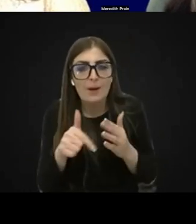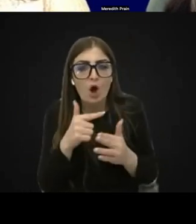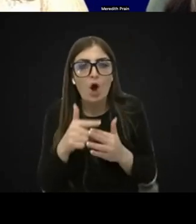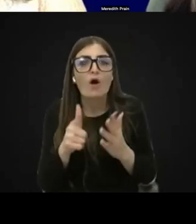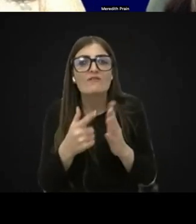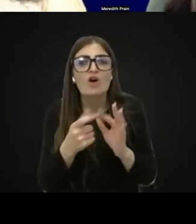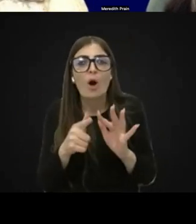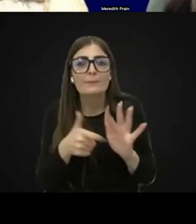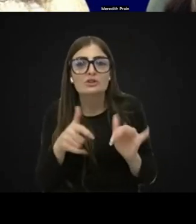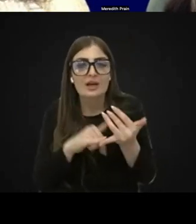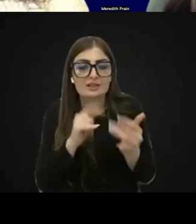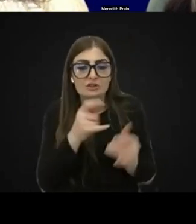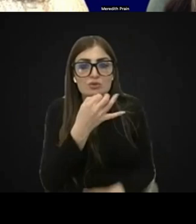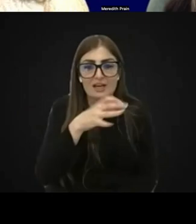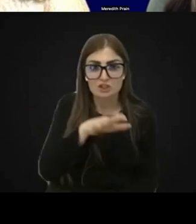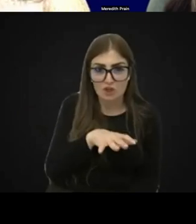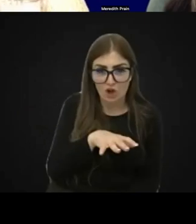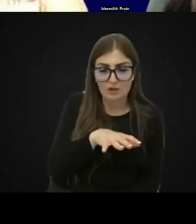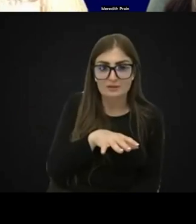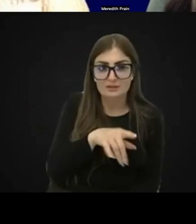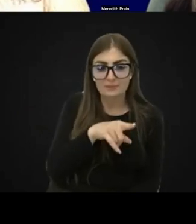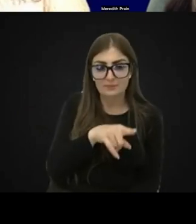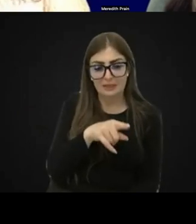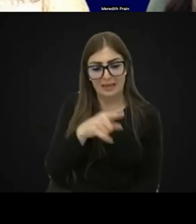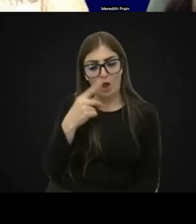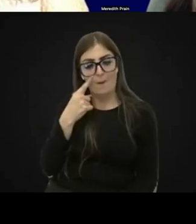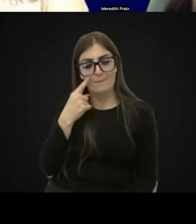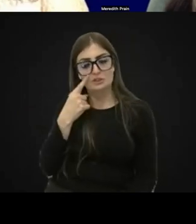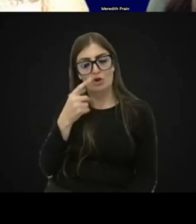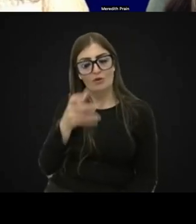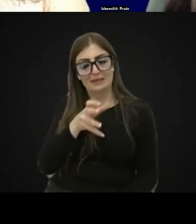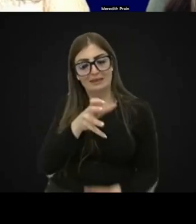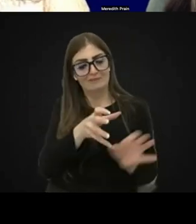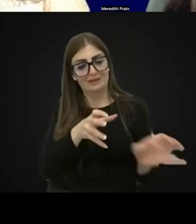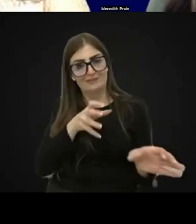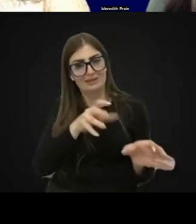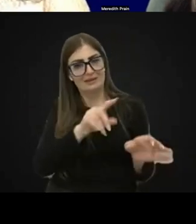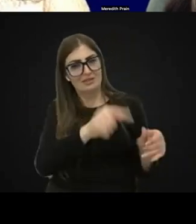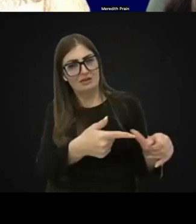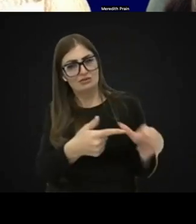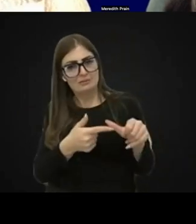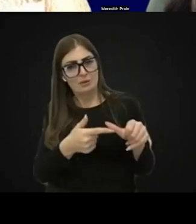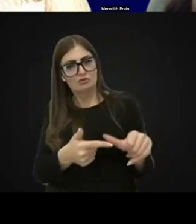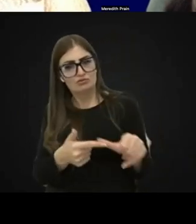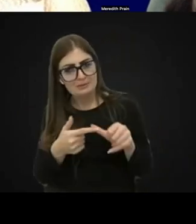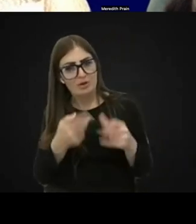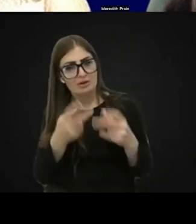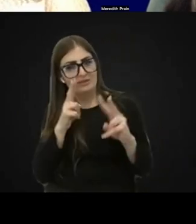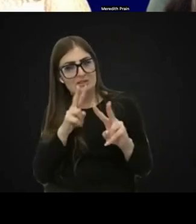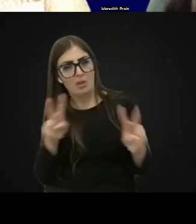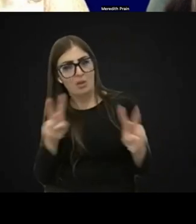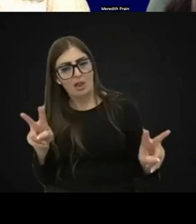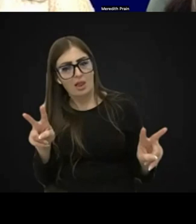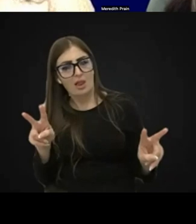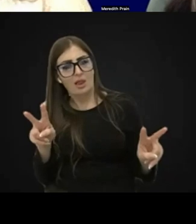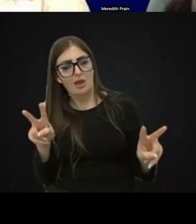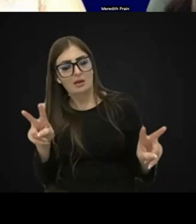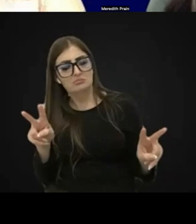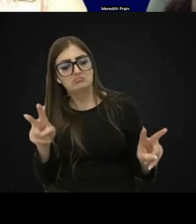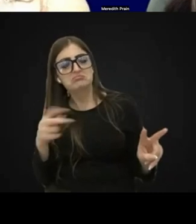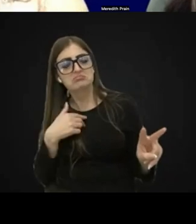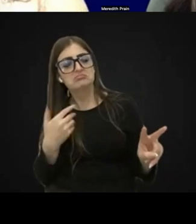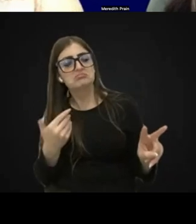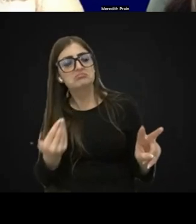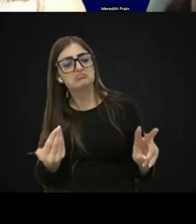to that child, and I actually observe their visual responses. And I add or minus